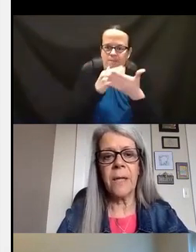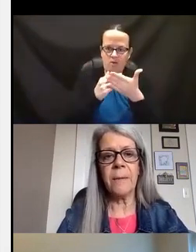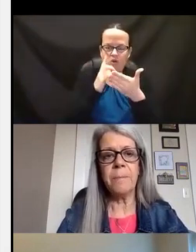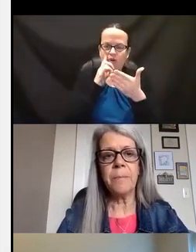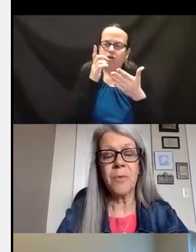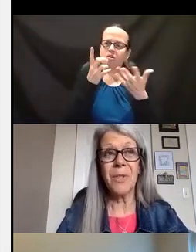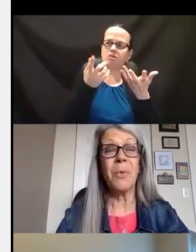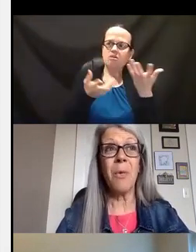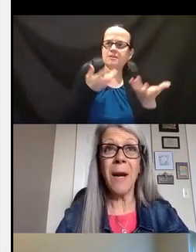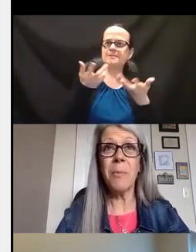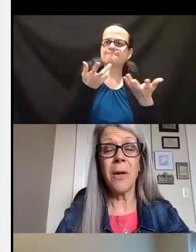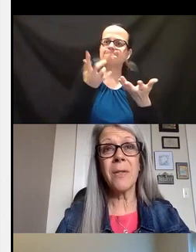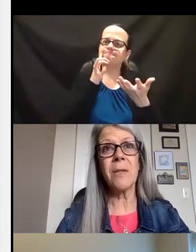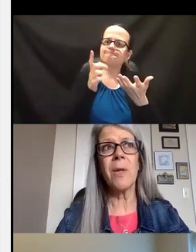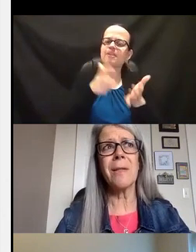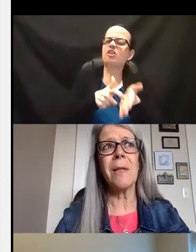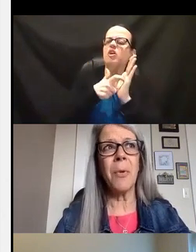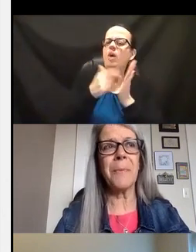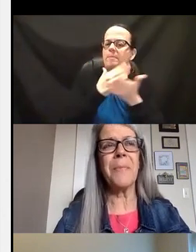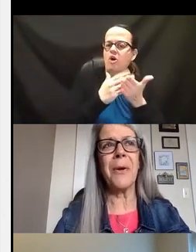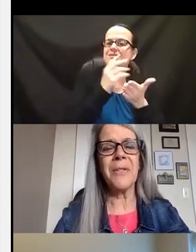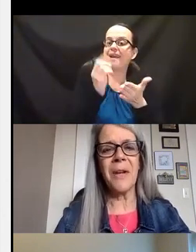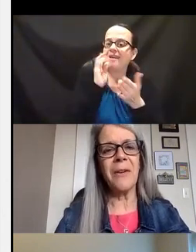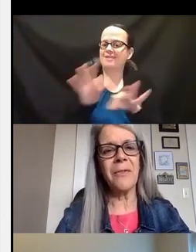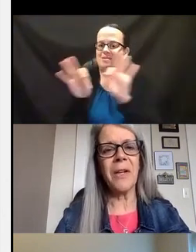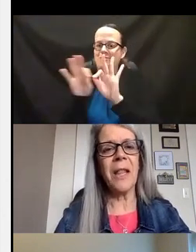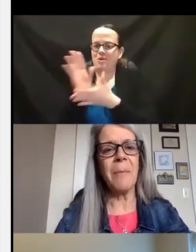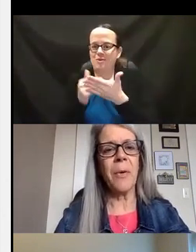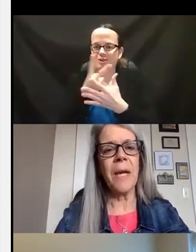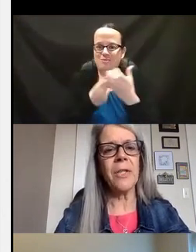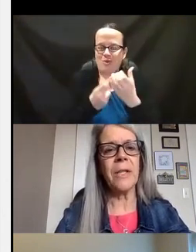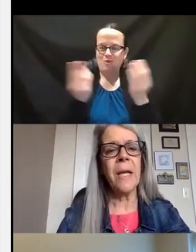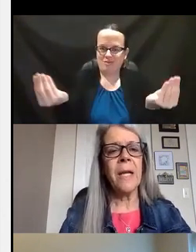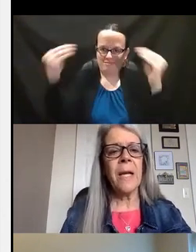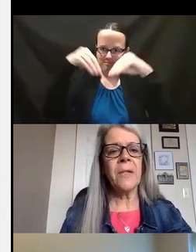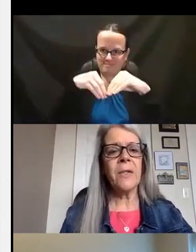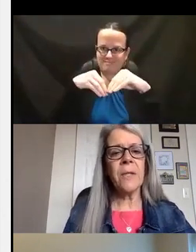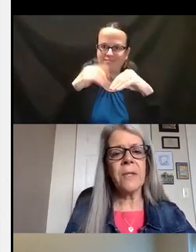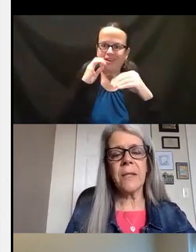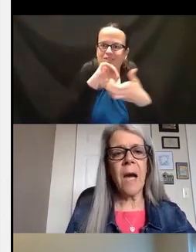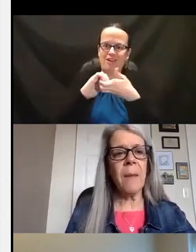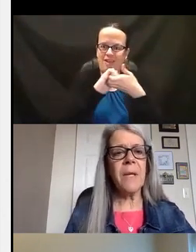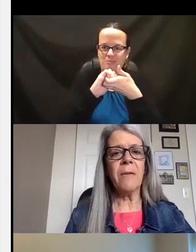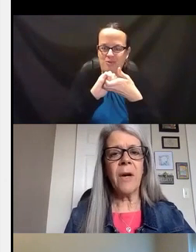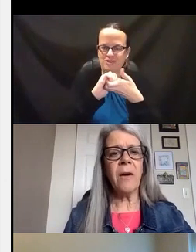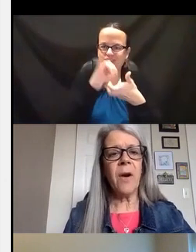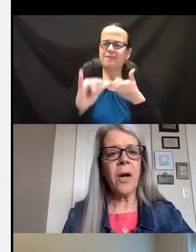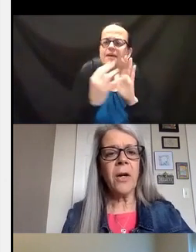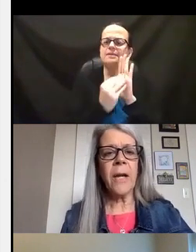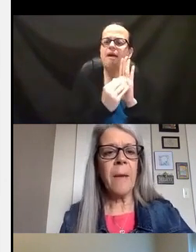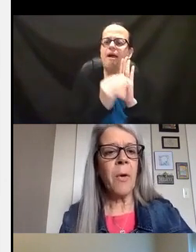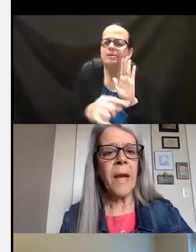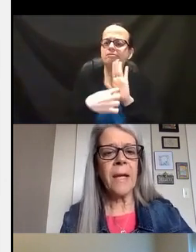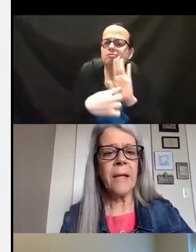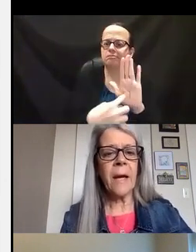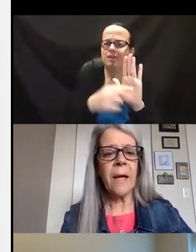the required parts, as well as the important parts of the collaboration. And so this is a copy of our